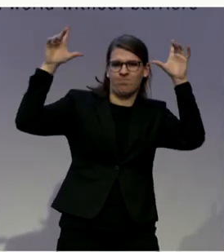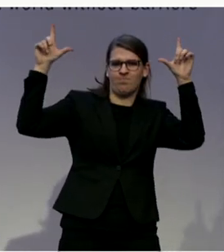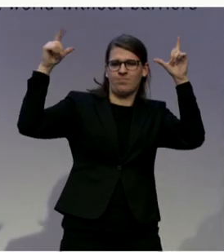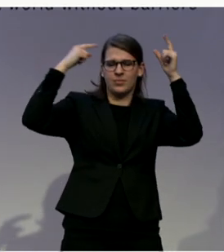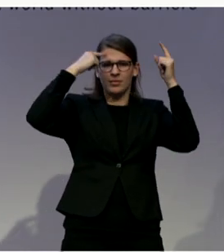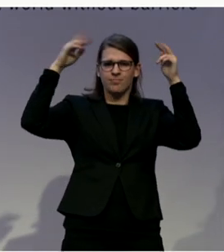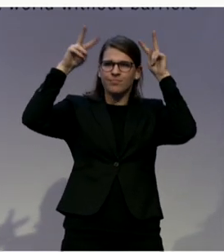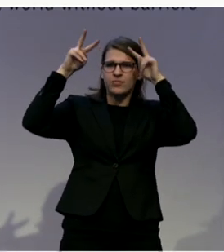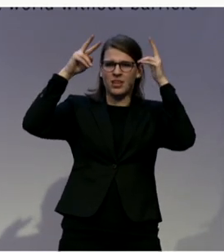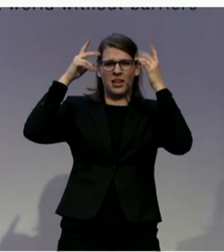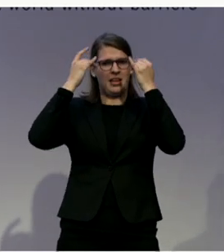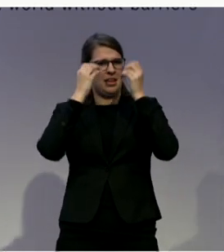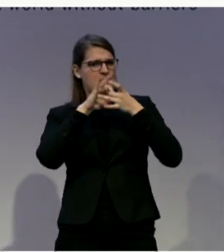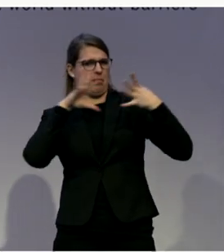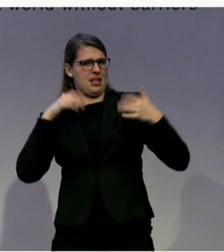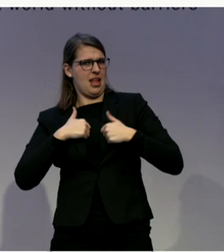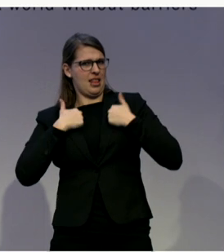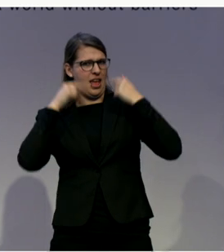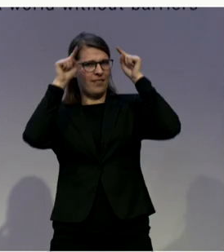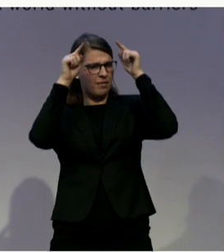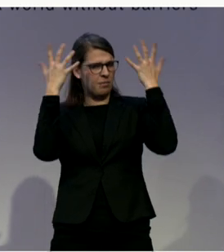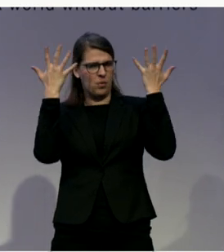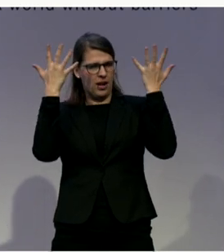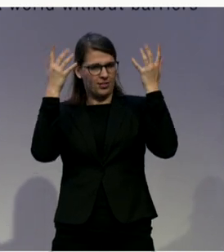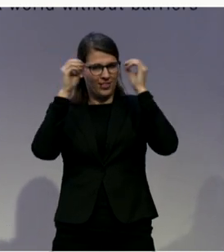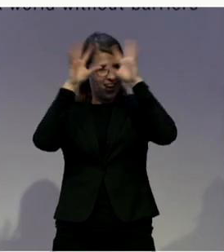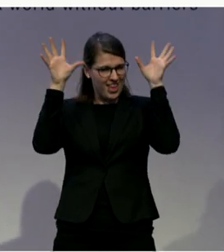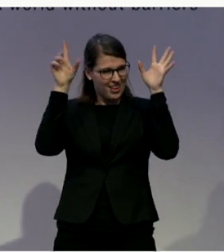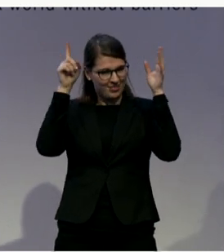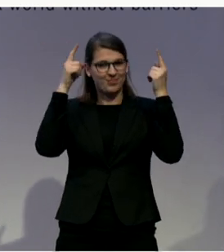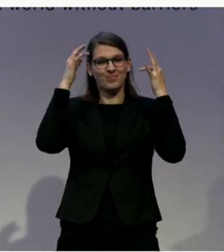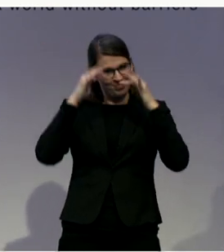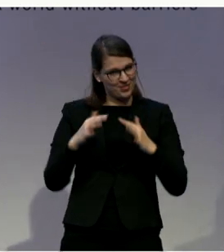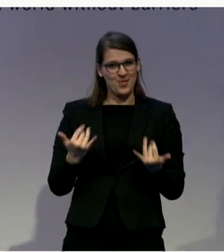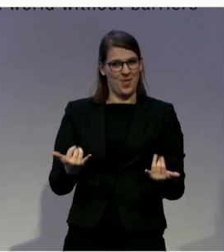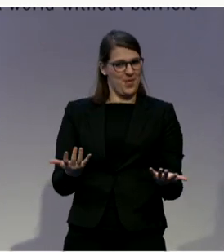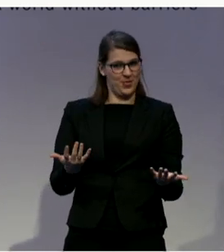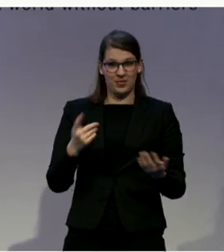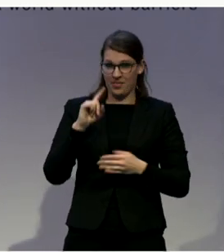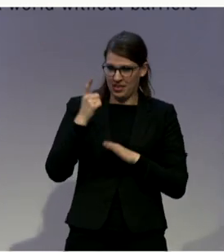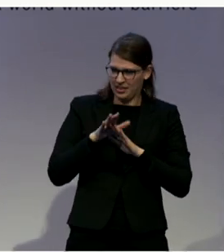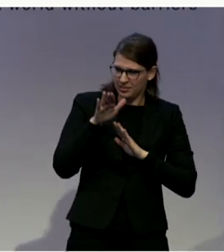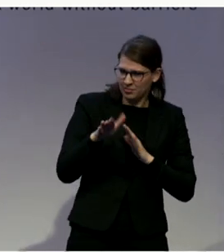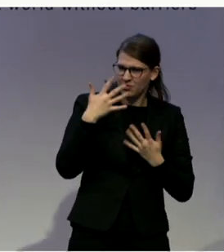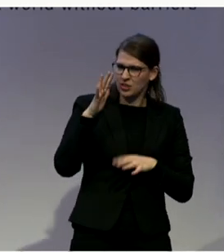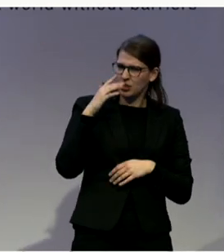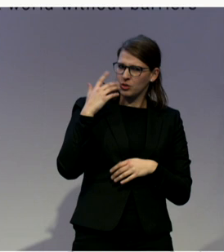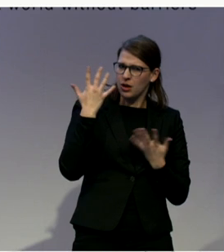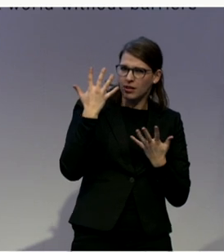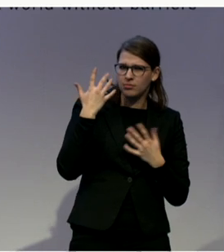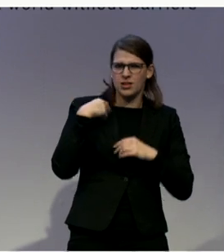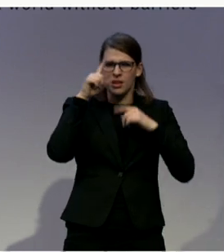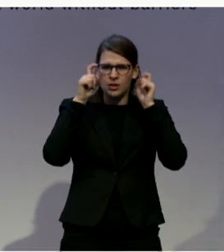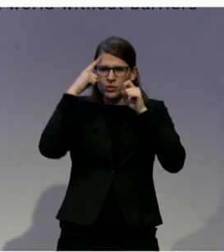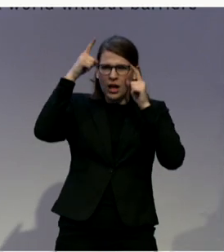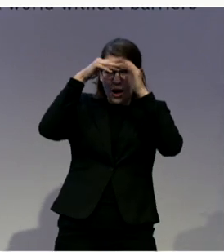questions you are posing as starting questions represent a really good place to begin that process. Now, I'd